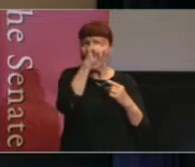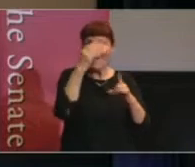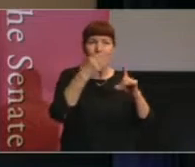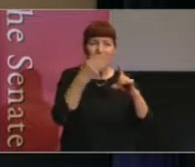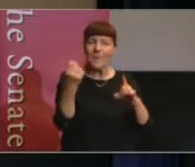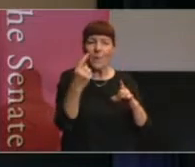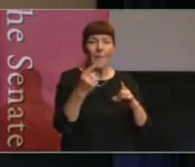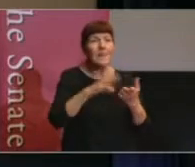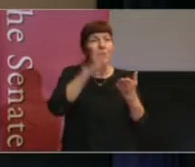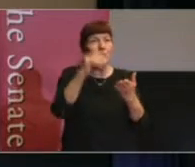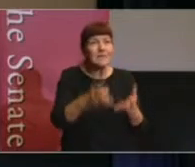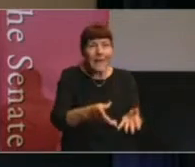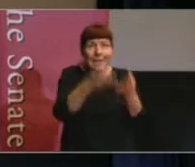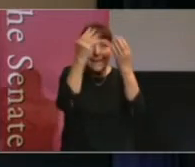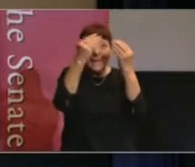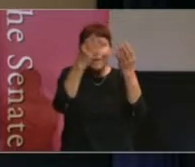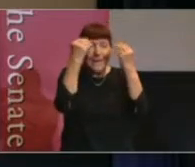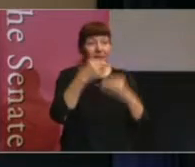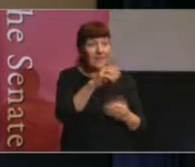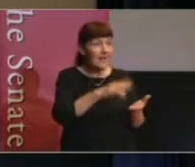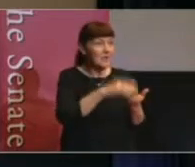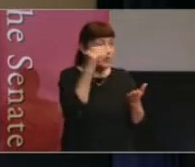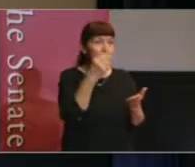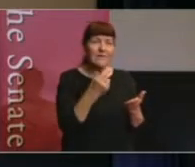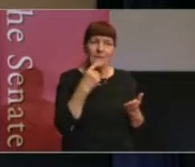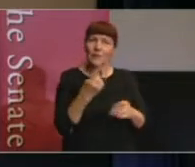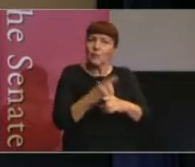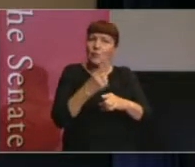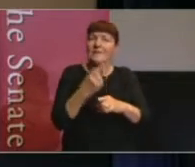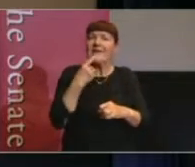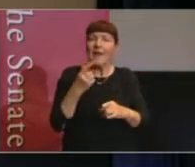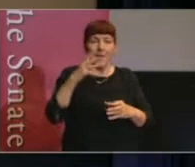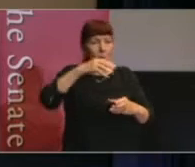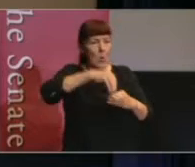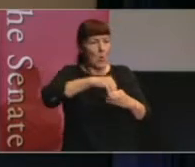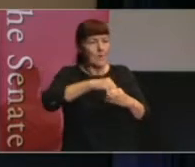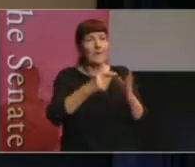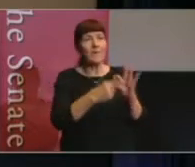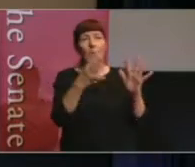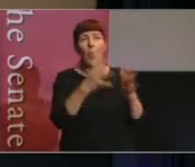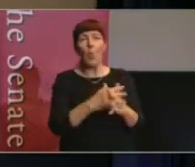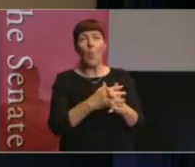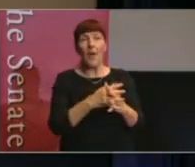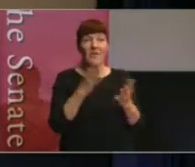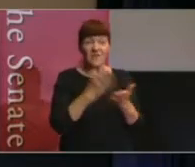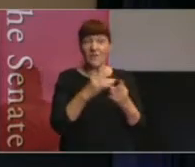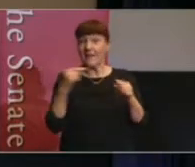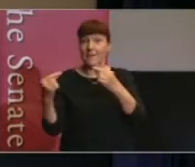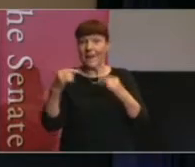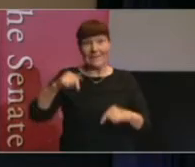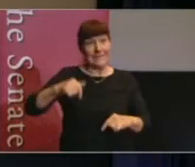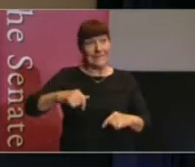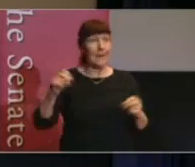get out of it, because these students have something to say about the content of the law that's being debated in this place.